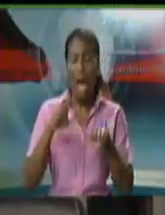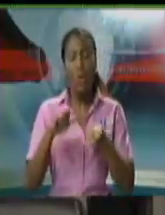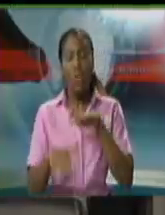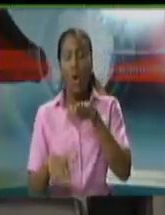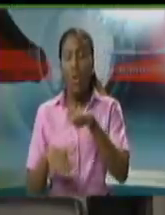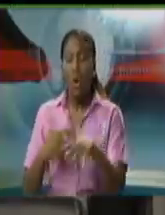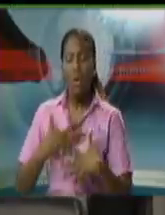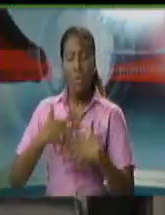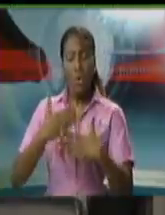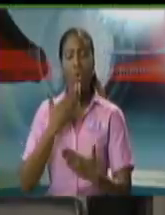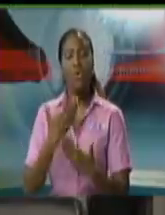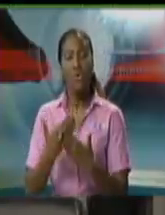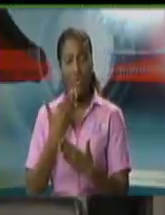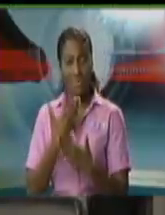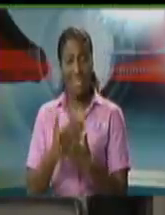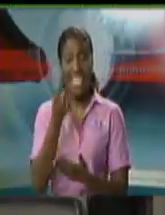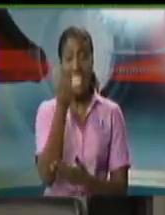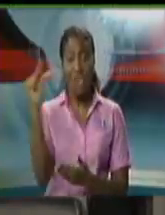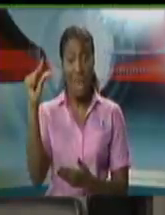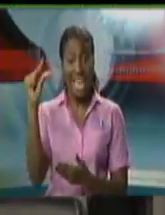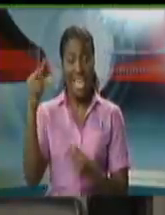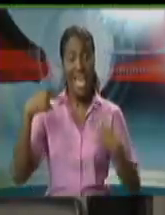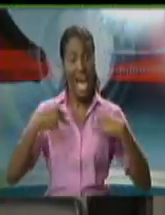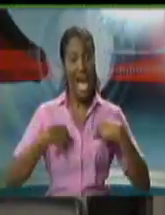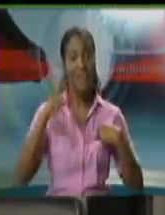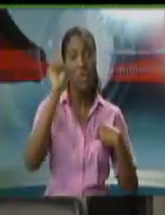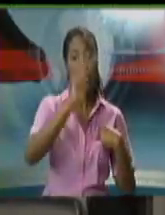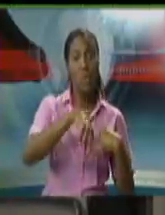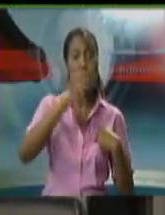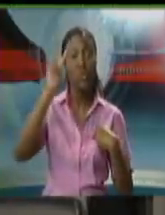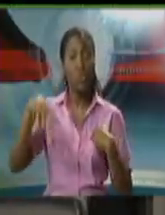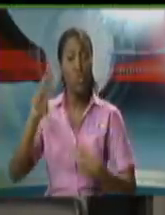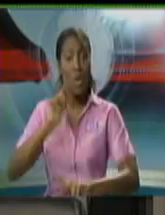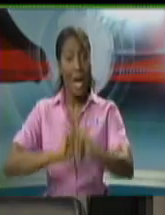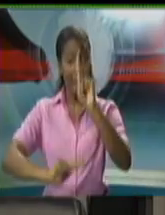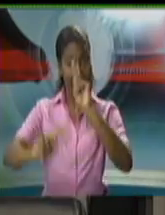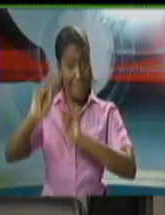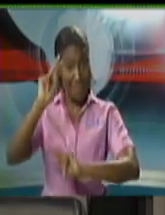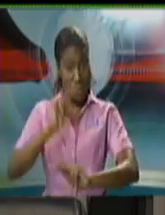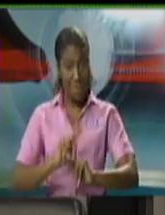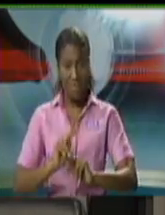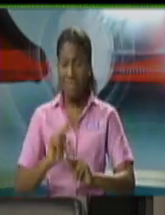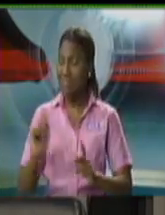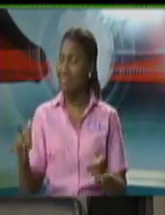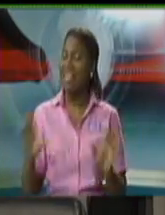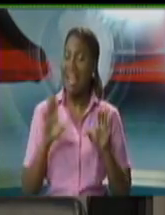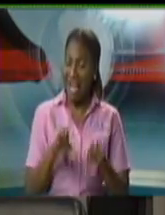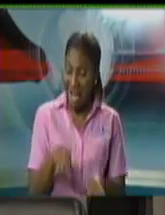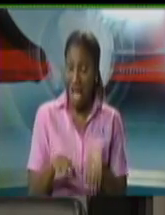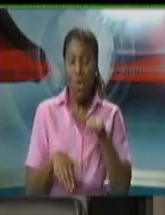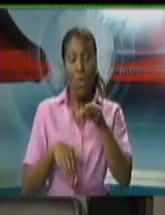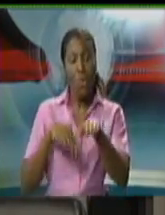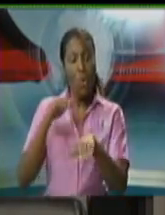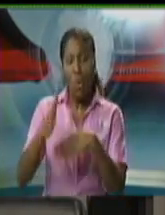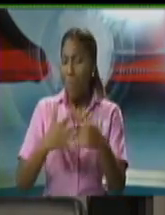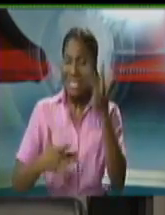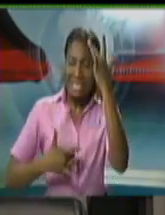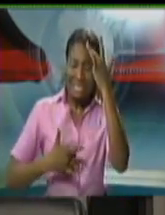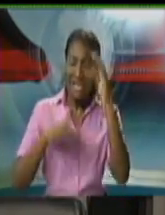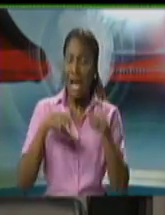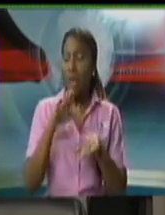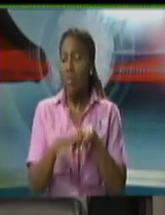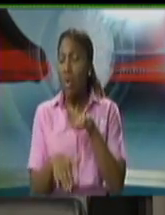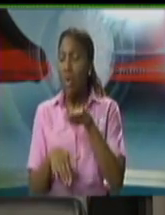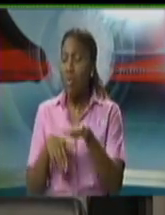Sangri Grandi, we have 22 persons, all, again, ambulatory, able to walk around fairly well,